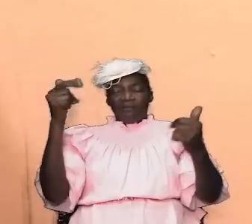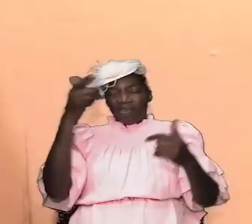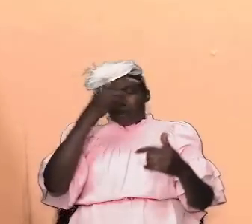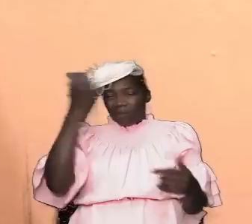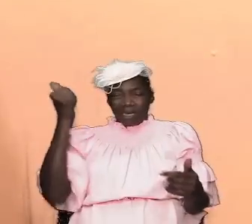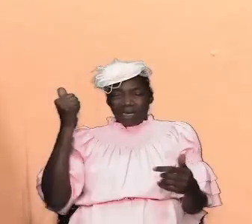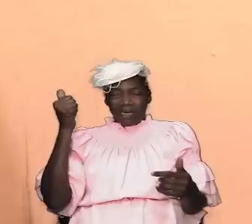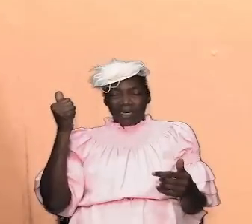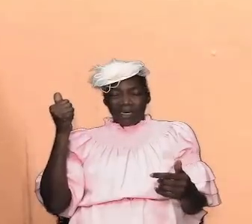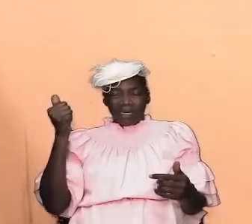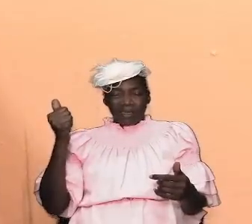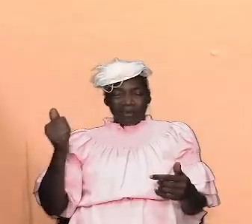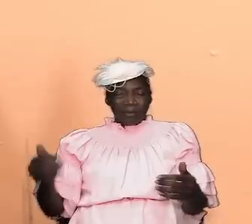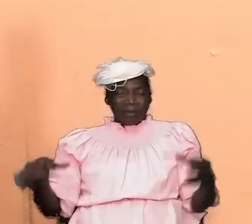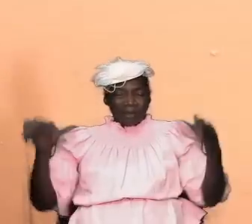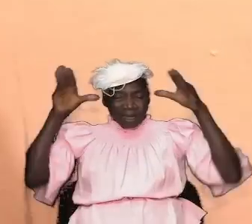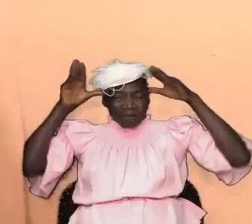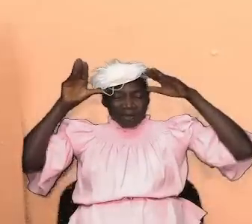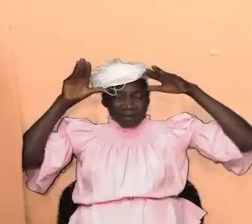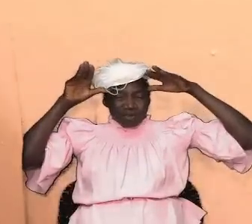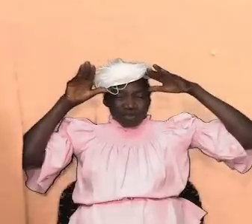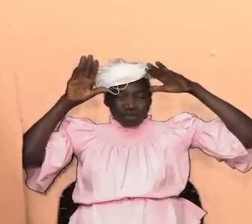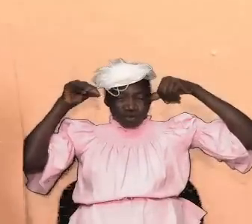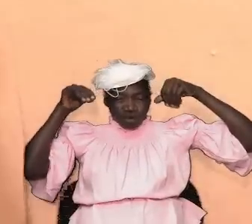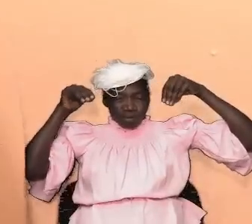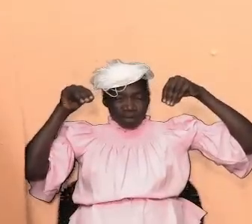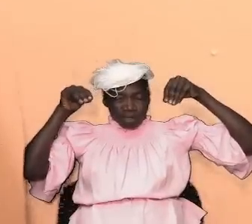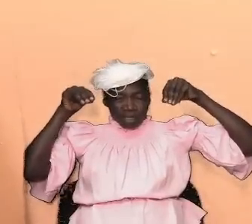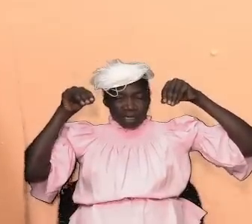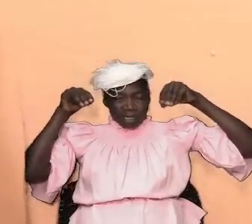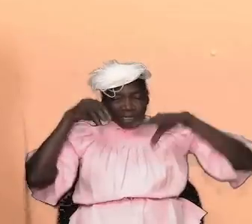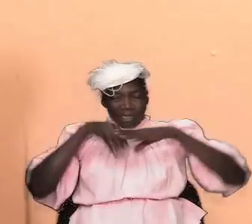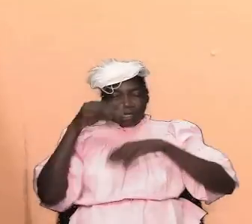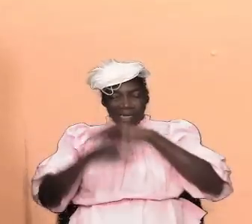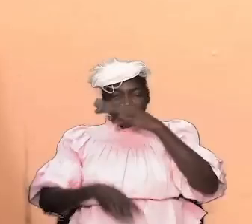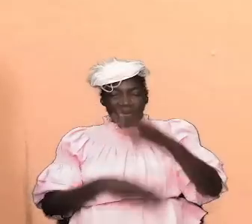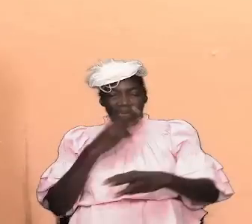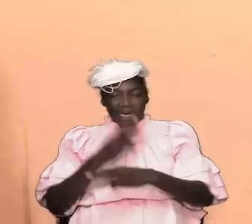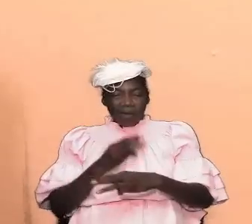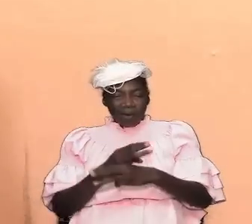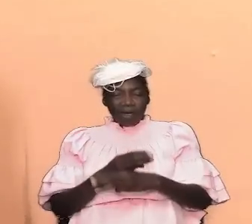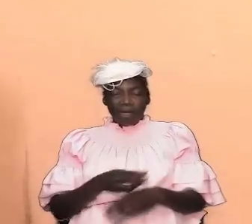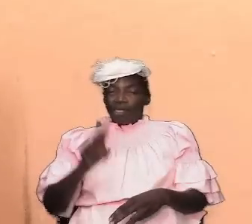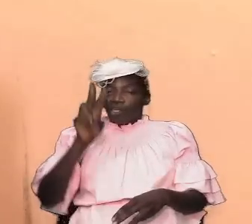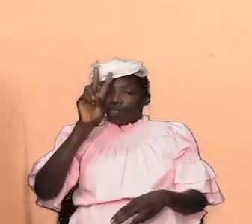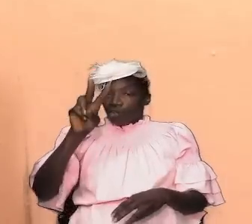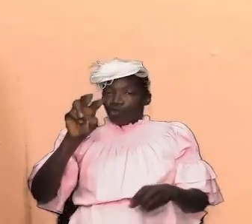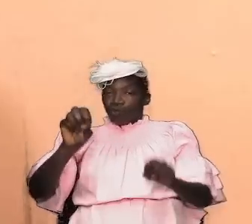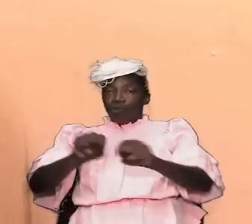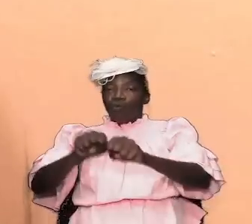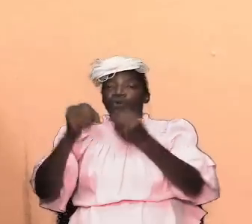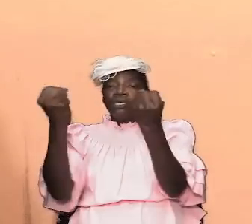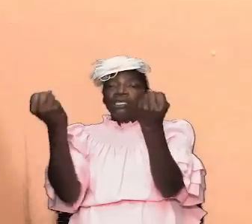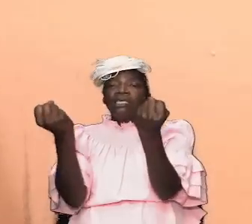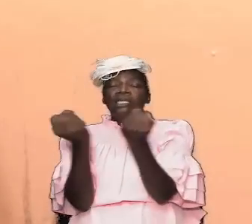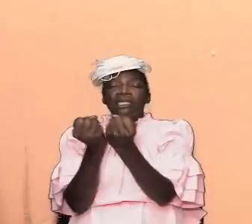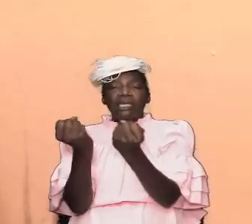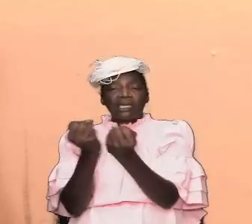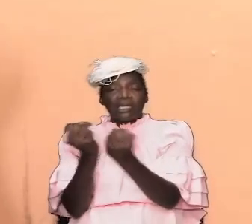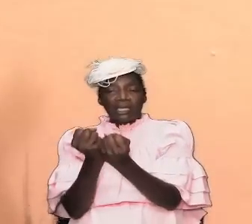rebellion and so in our world today there are two systems that are